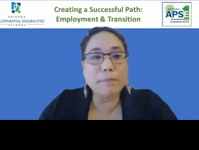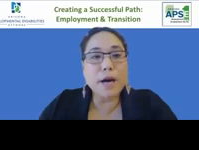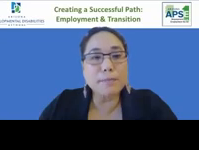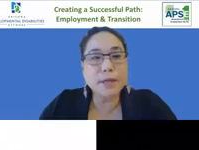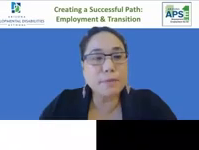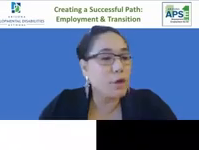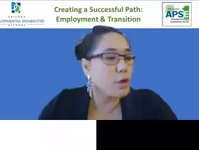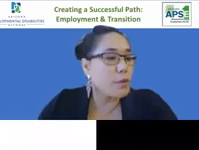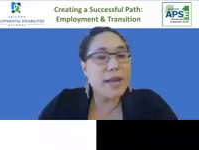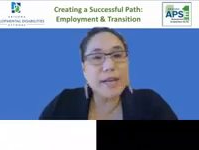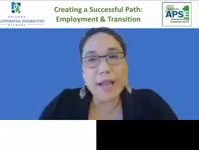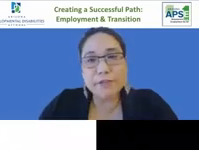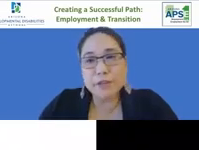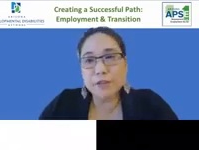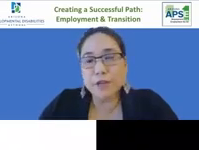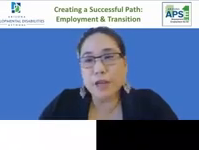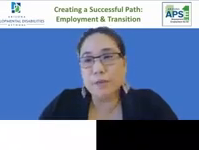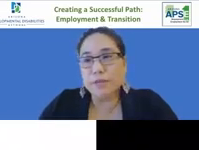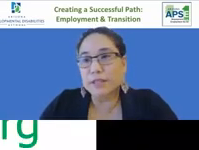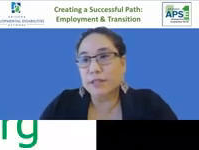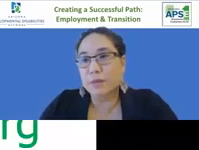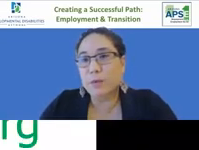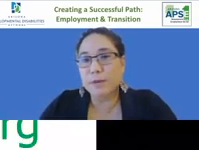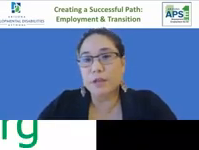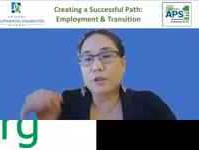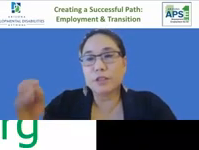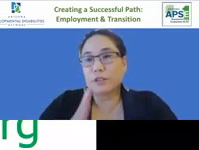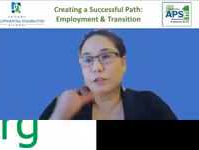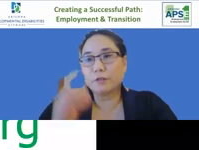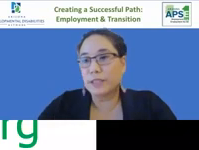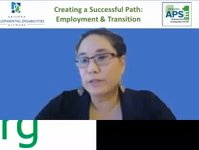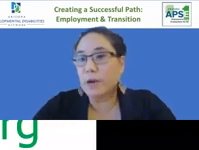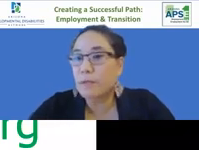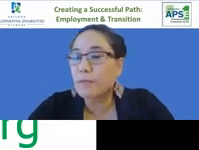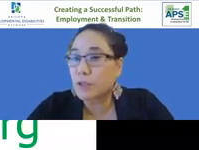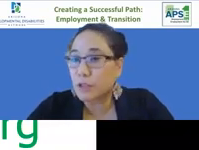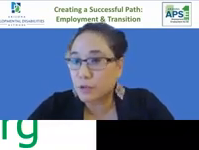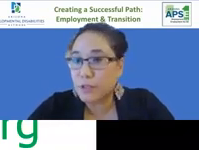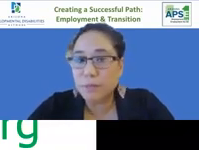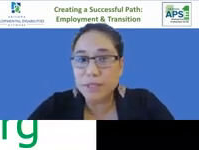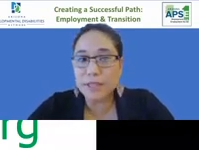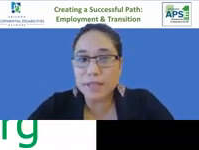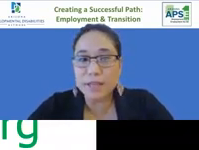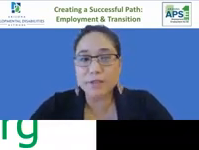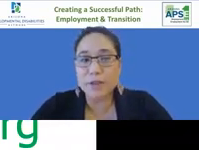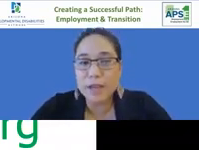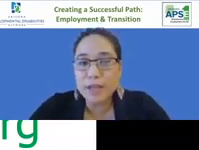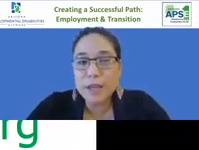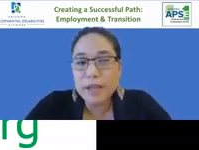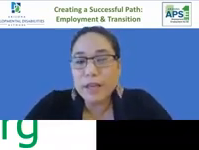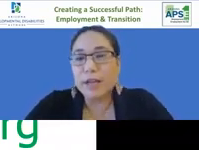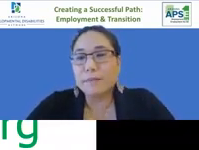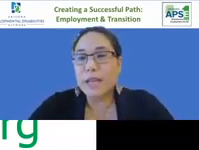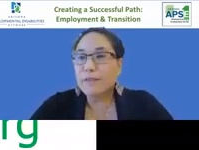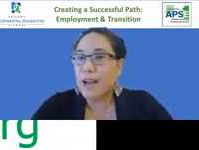pop up right after this webinar closes so you'll receive a pop-up for a survey so please take that survey